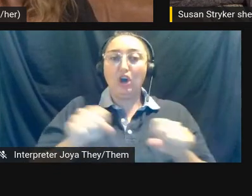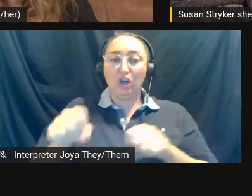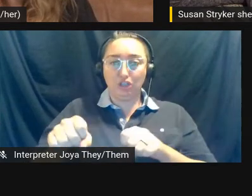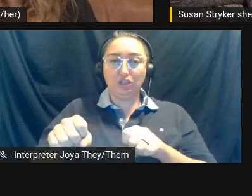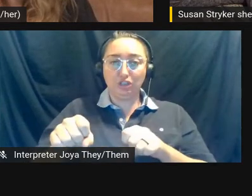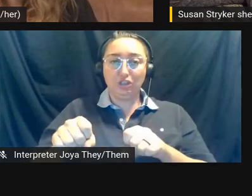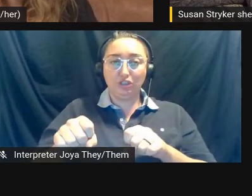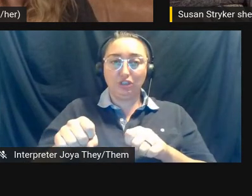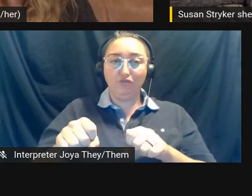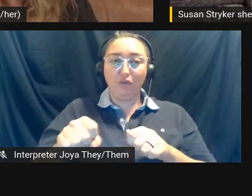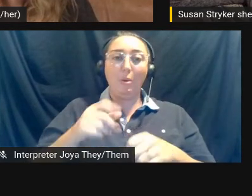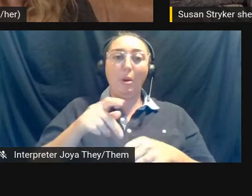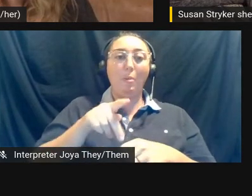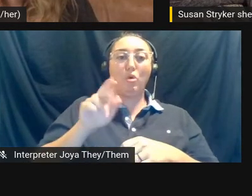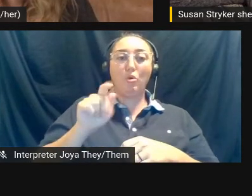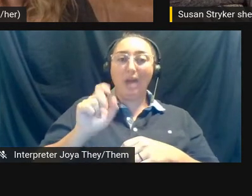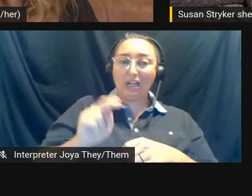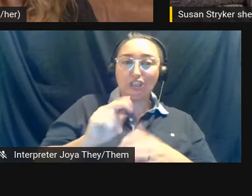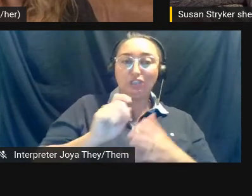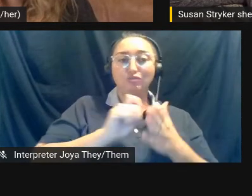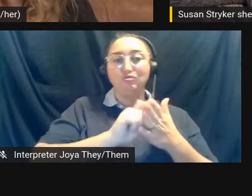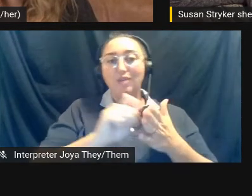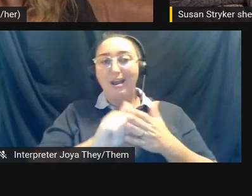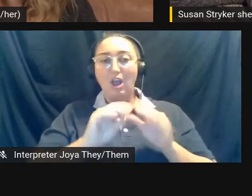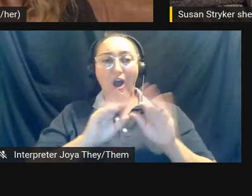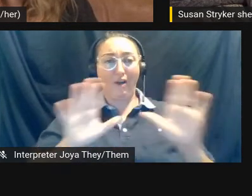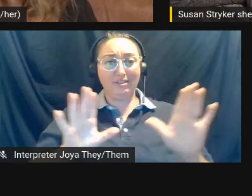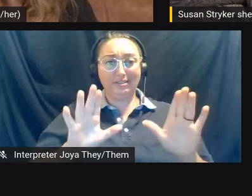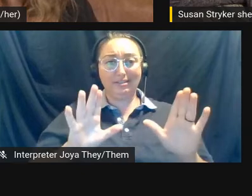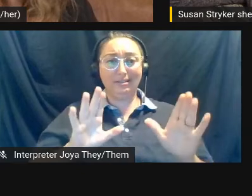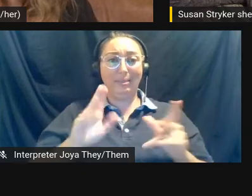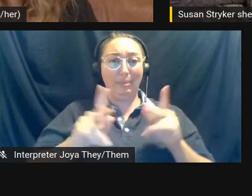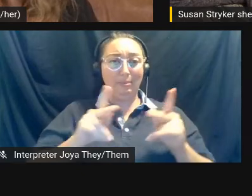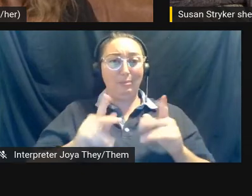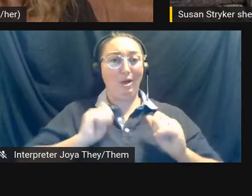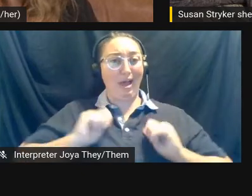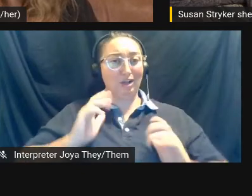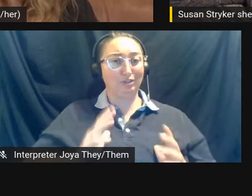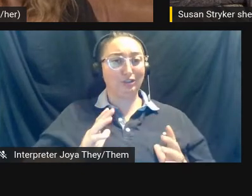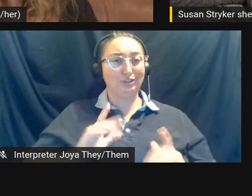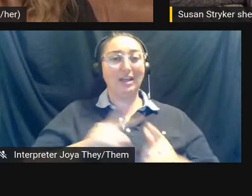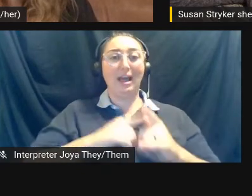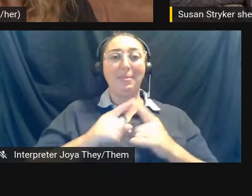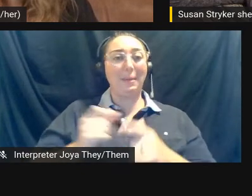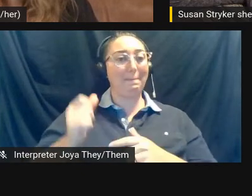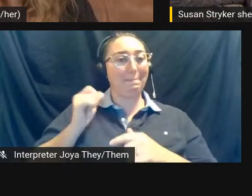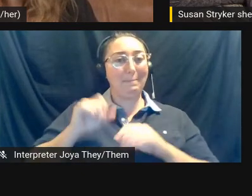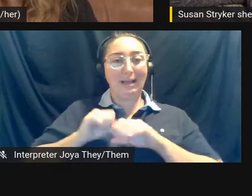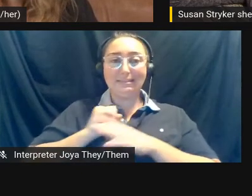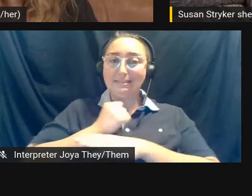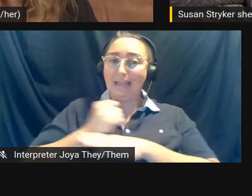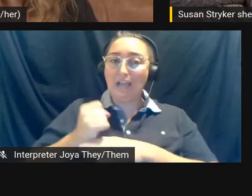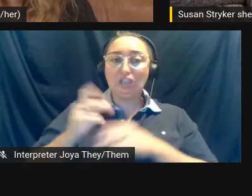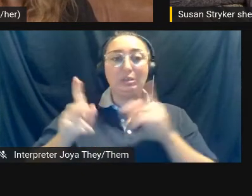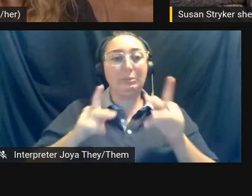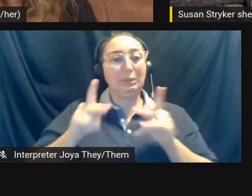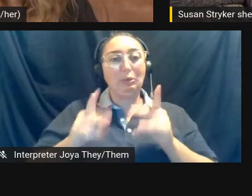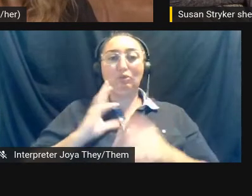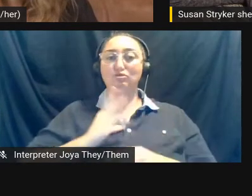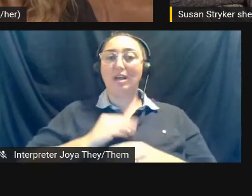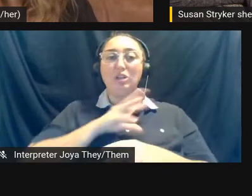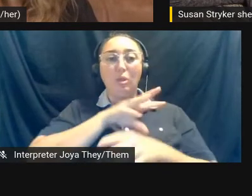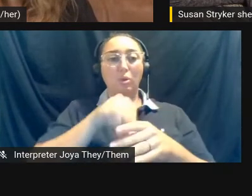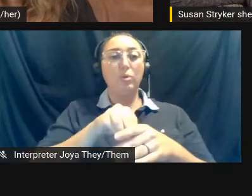production to writing, obviously the cast, um, and even just behind the scenes of, of trans folks, um,